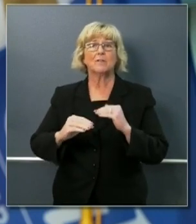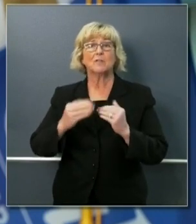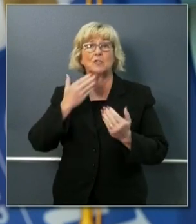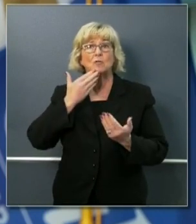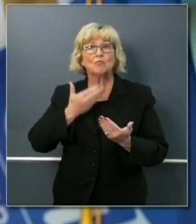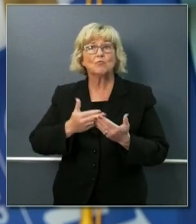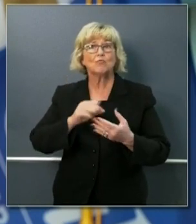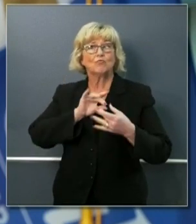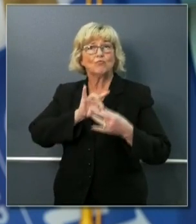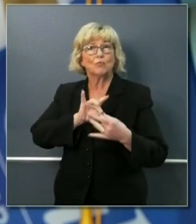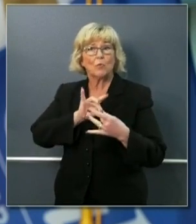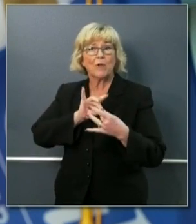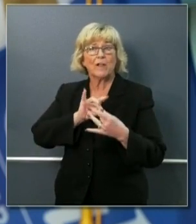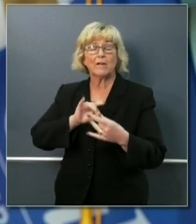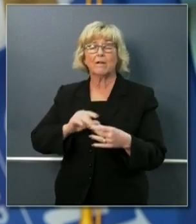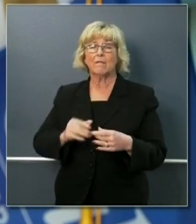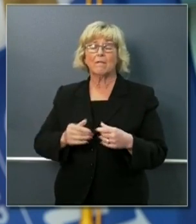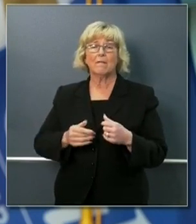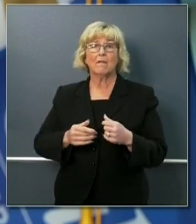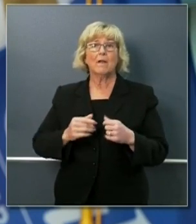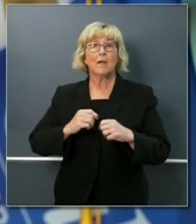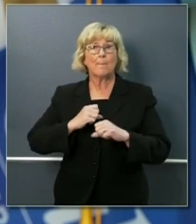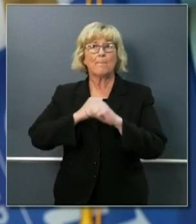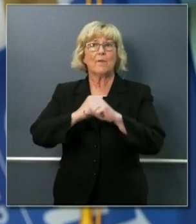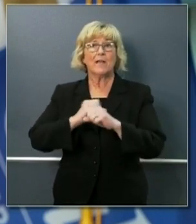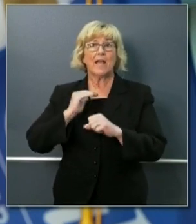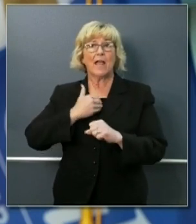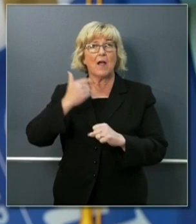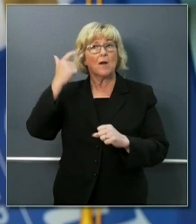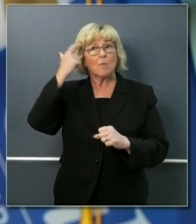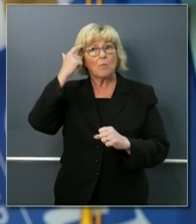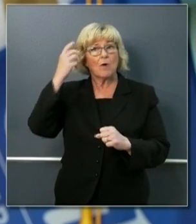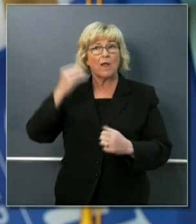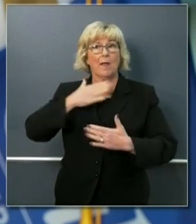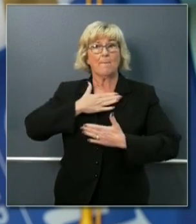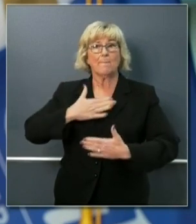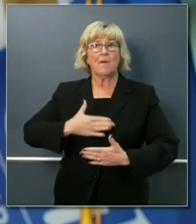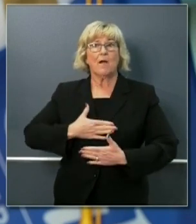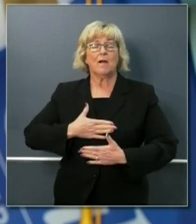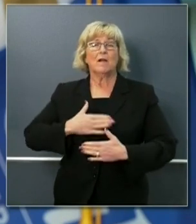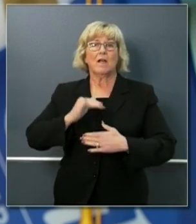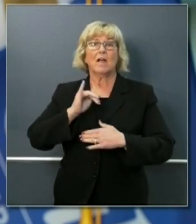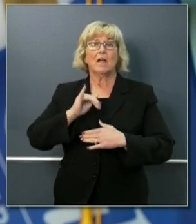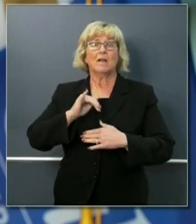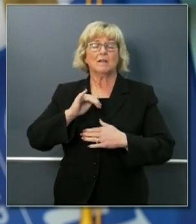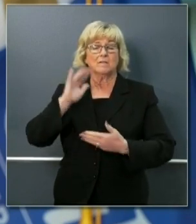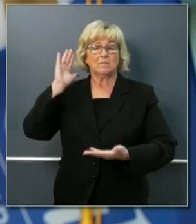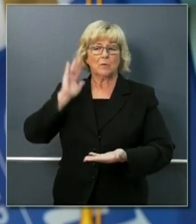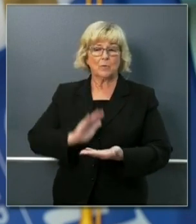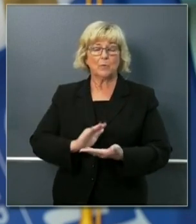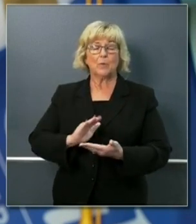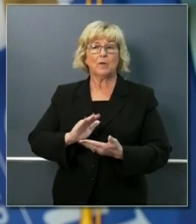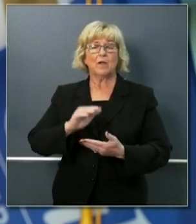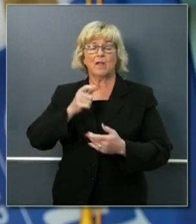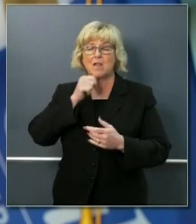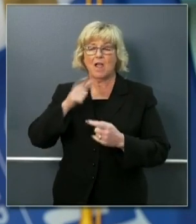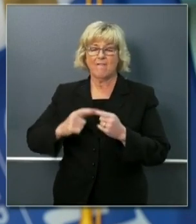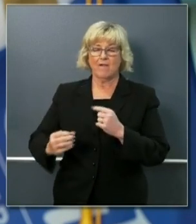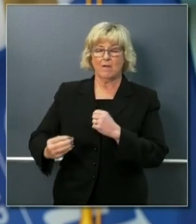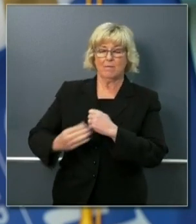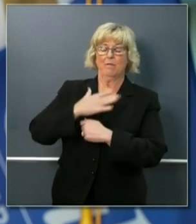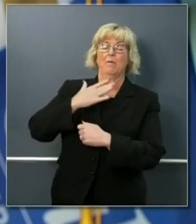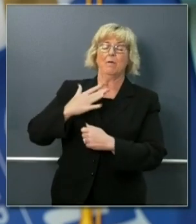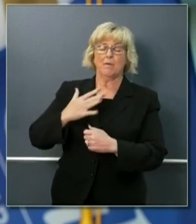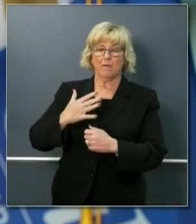help to protect our brains and bodies from the harmful effects of stress and adversity. Healthy